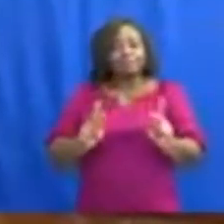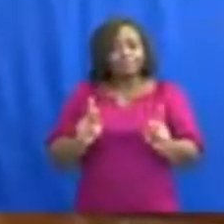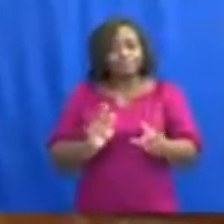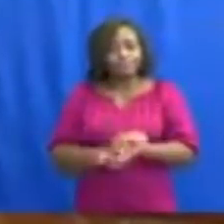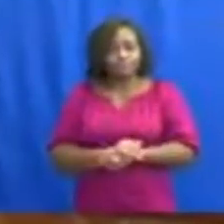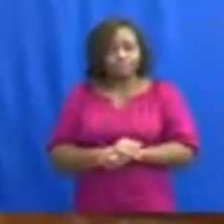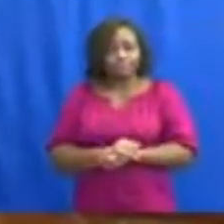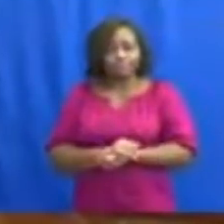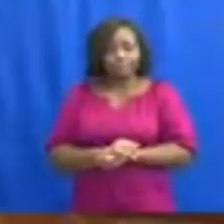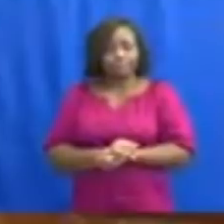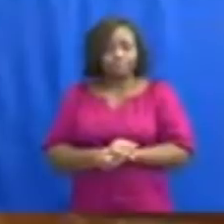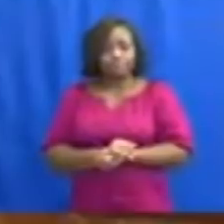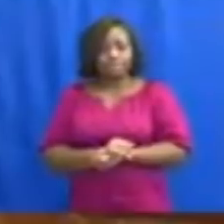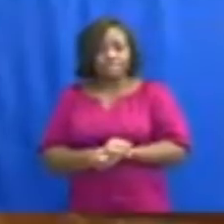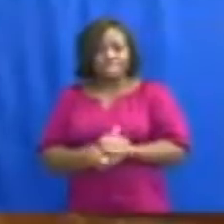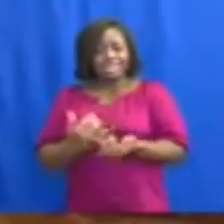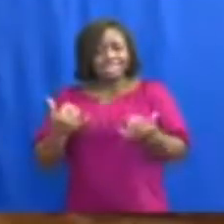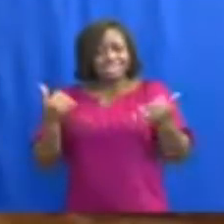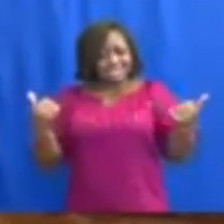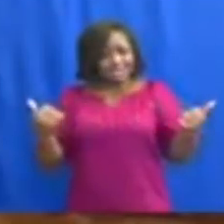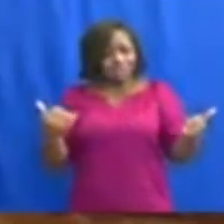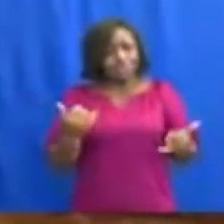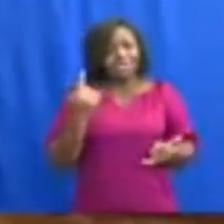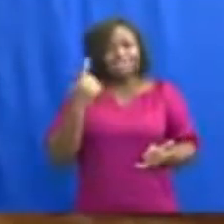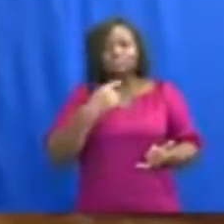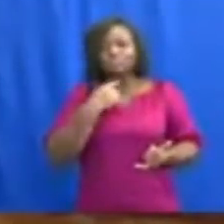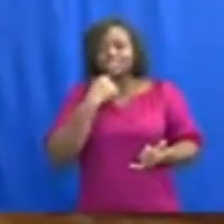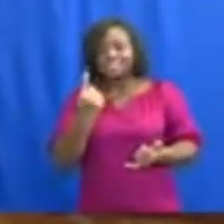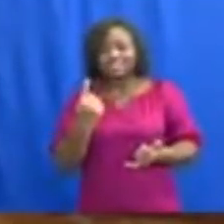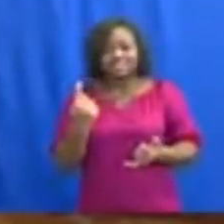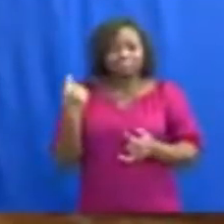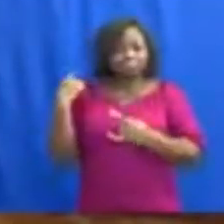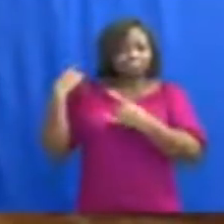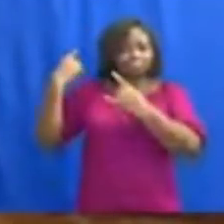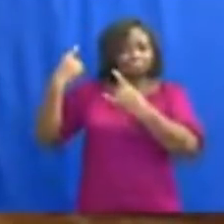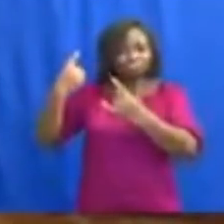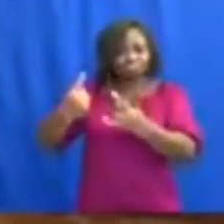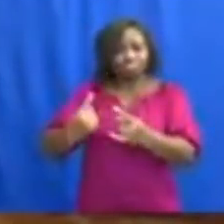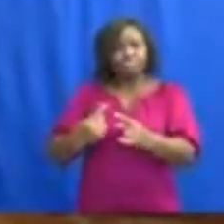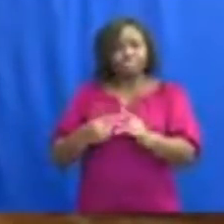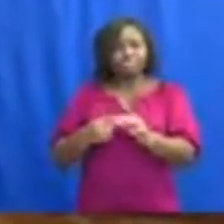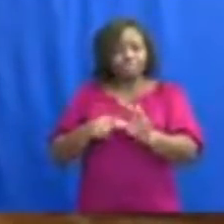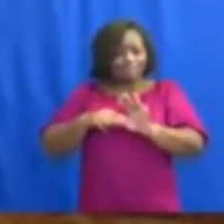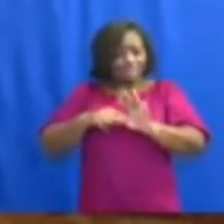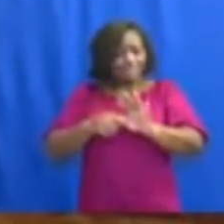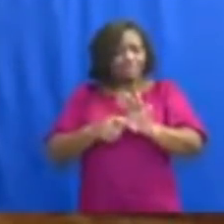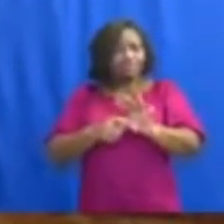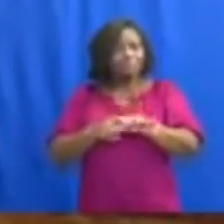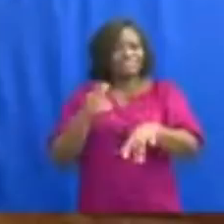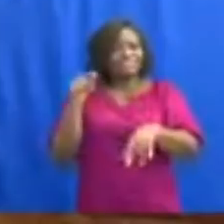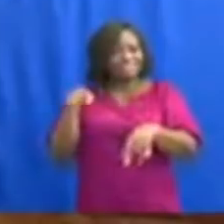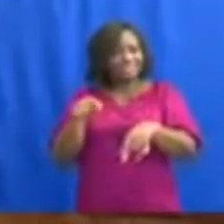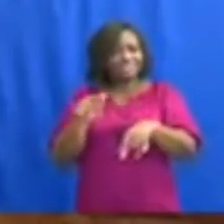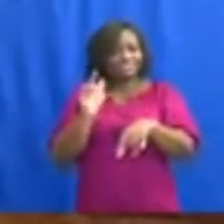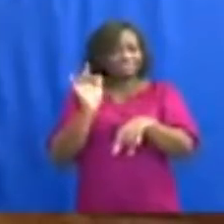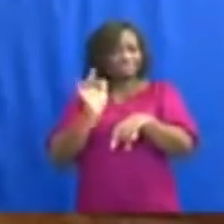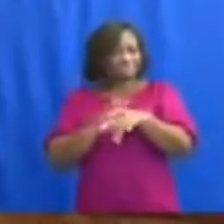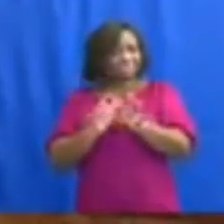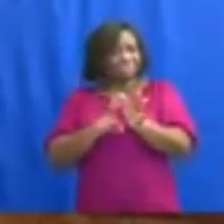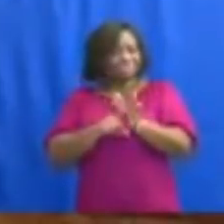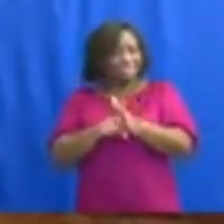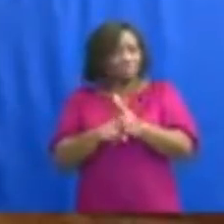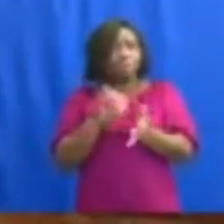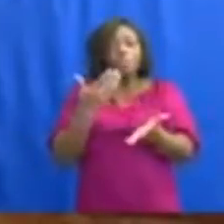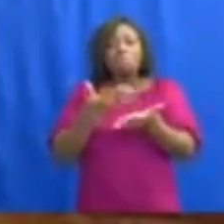The experts told us, right at the beginning of this pandemic, that whether the virus spreads or